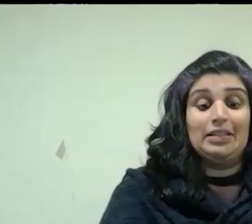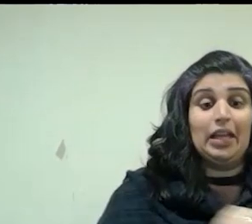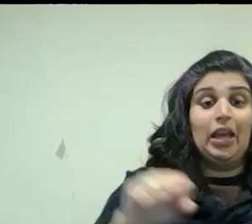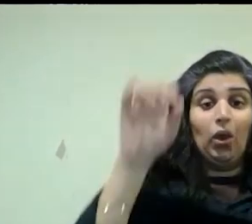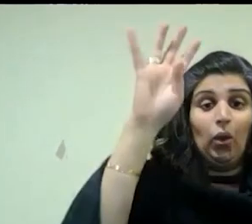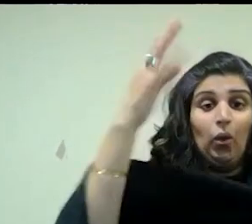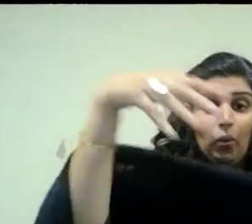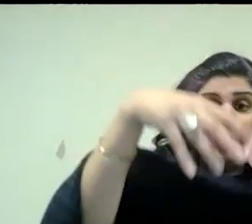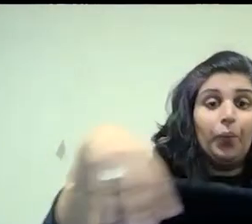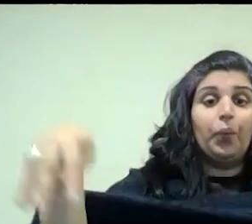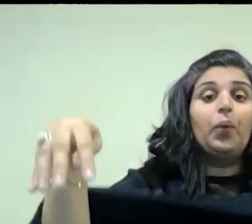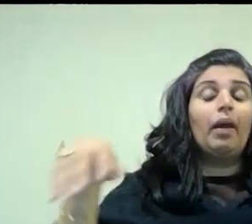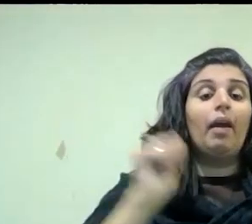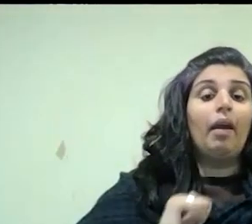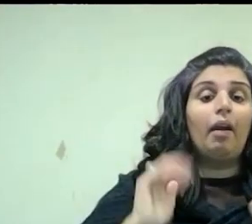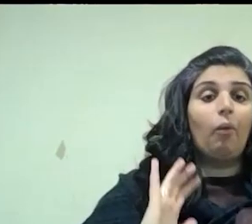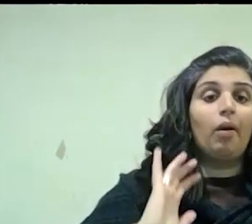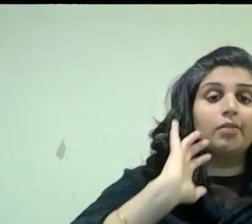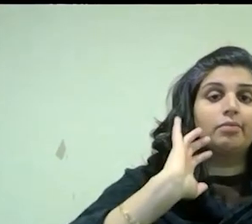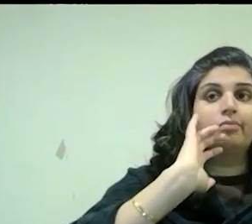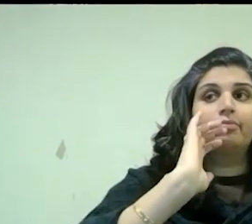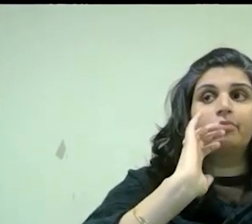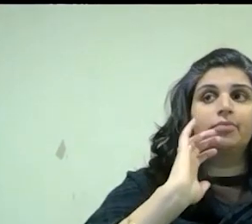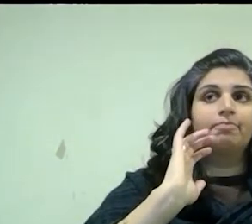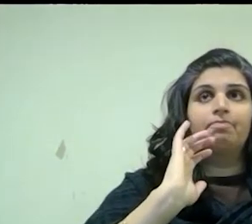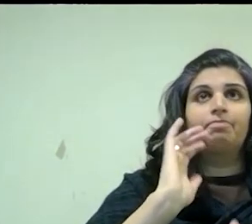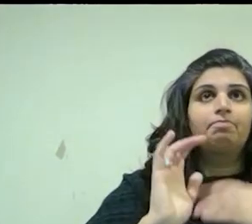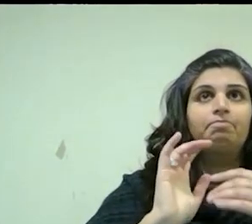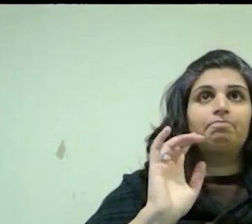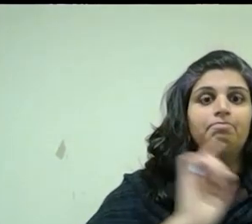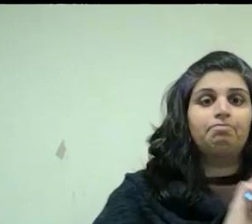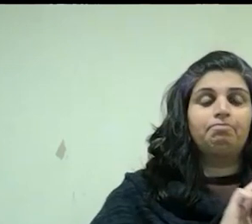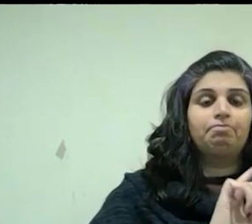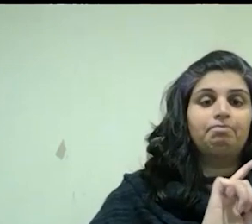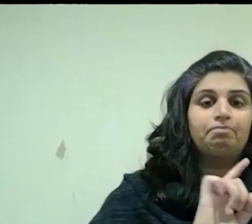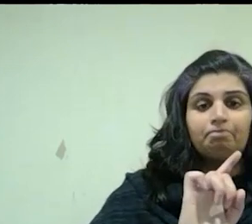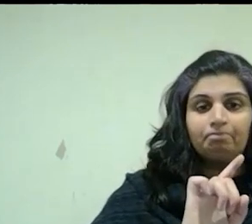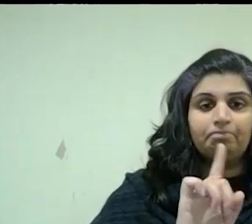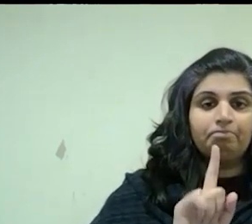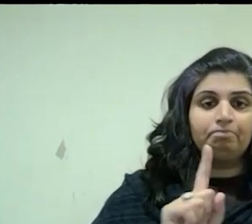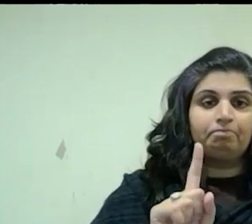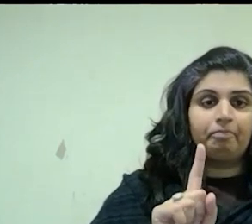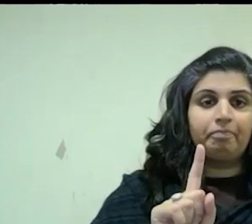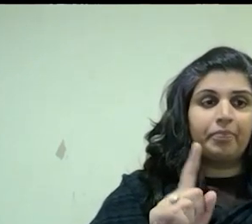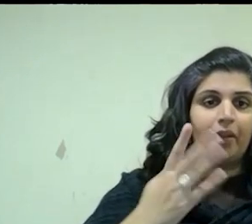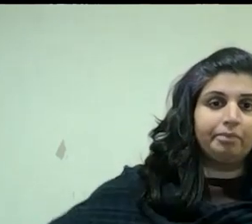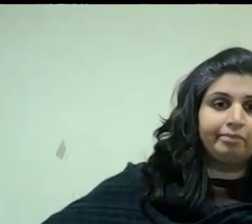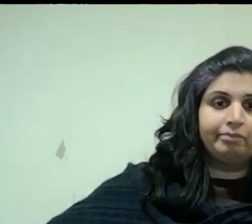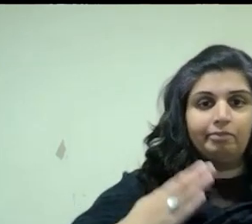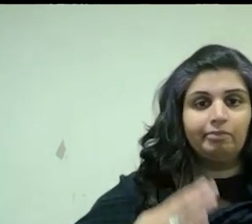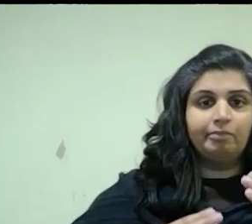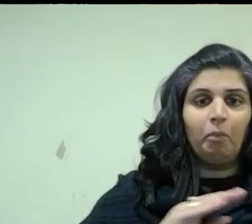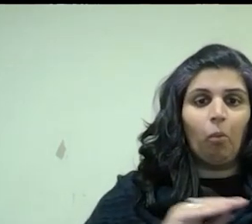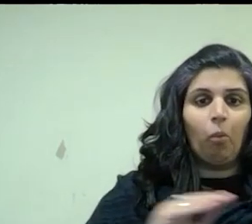actors would actually sort of do these kind of sort of robotic movements and things. So they were